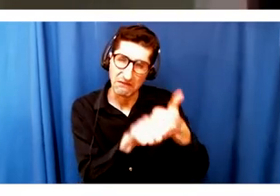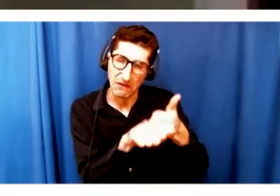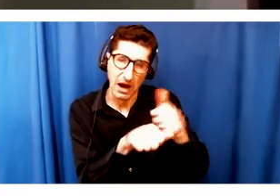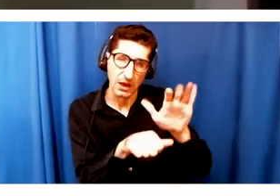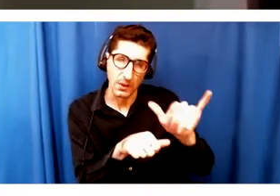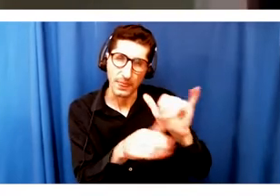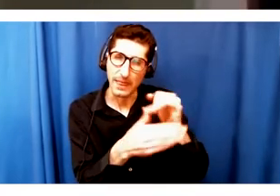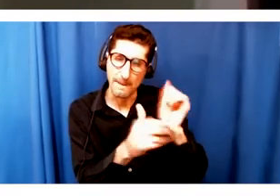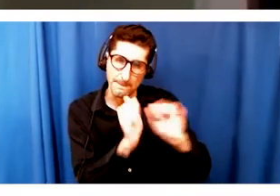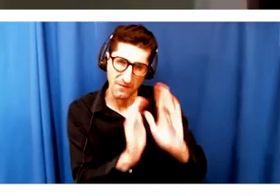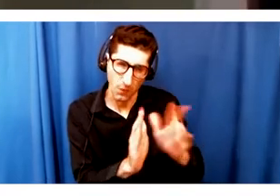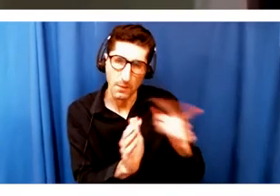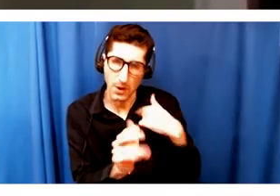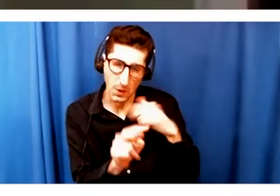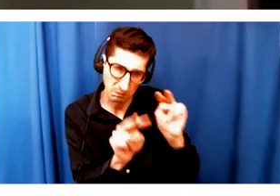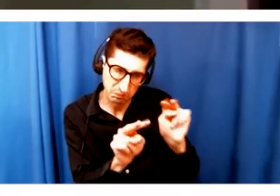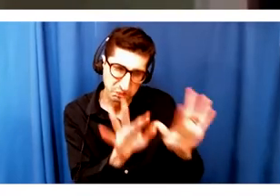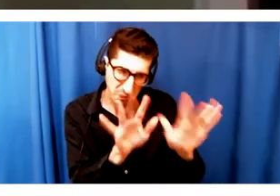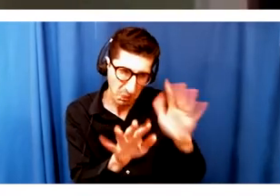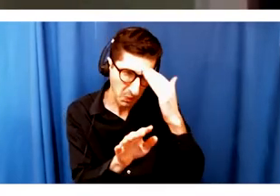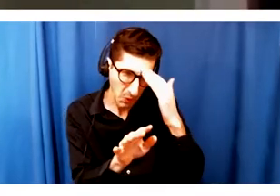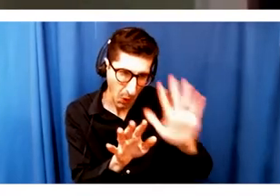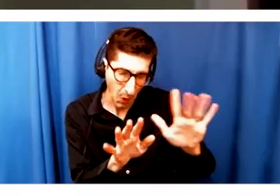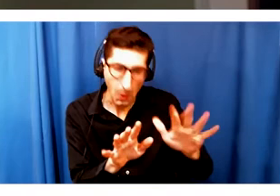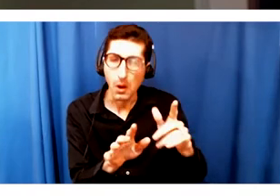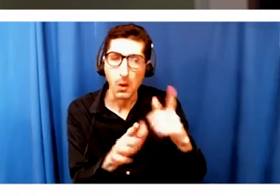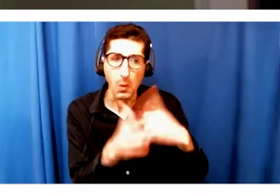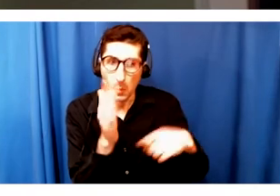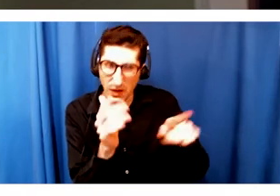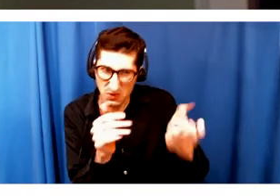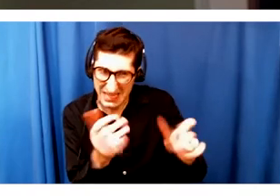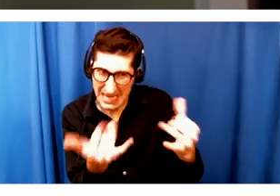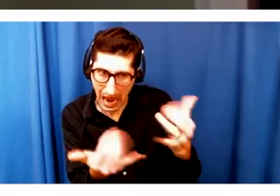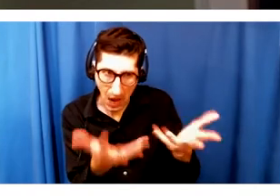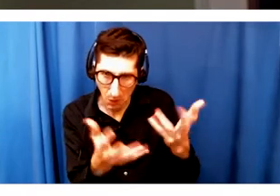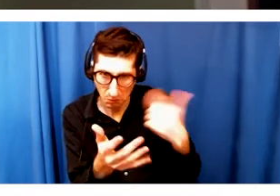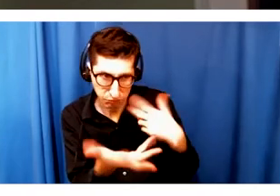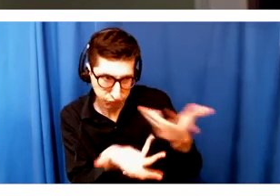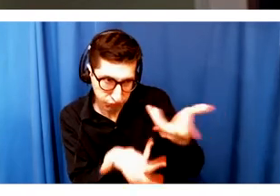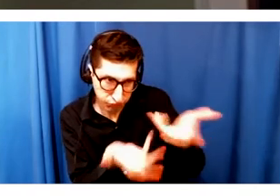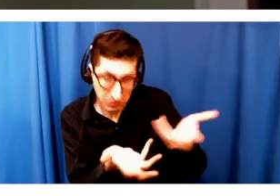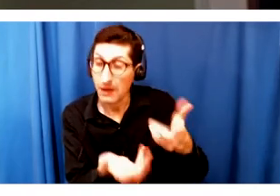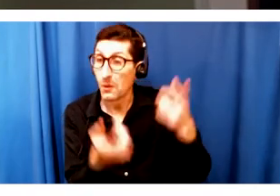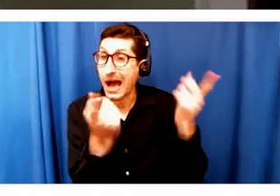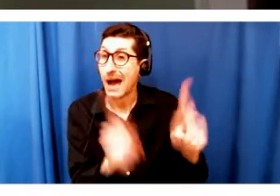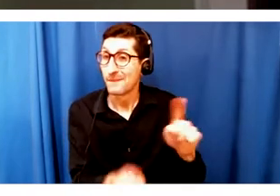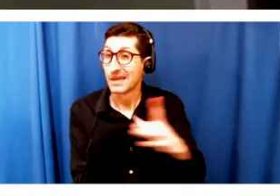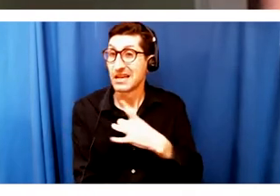to and prioritize what do the artists need right now, as it was happening, the Chileans were arriving.